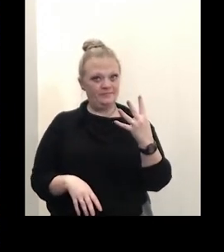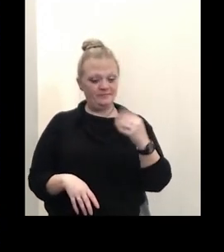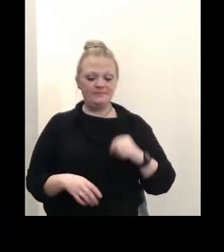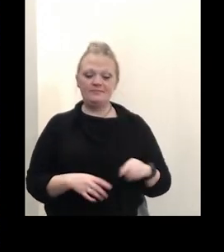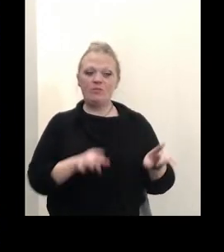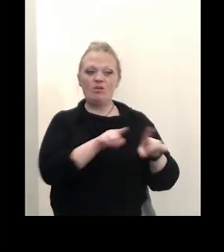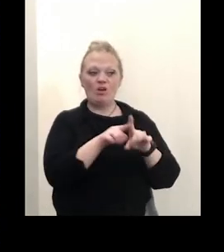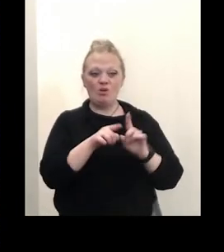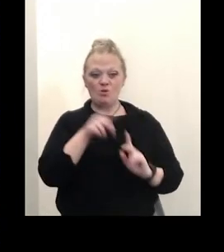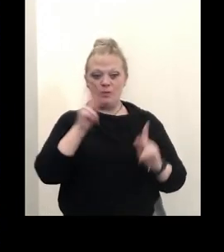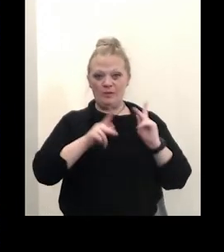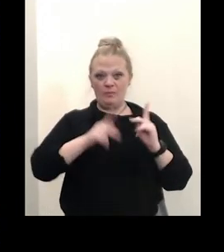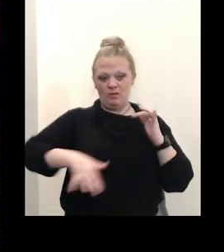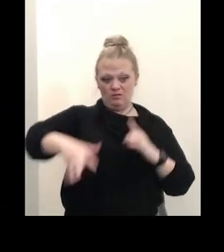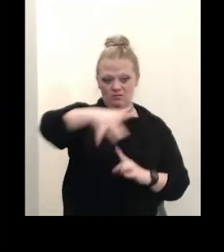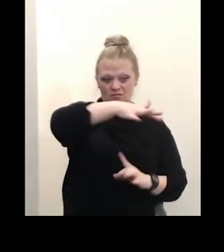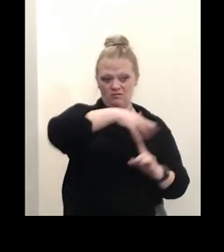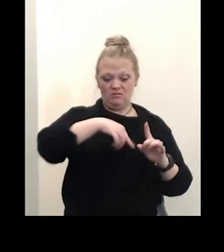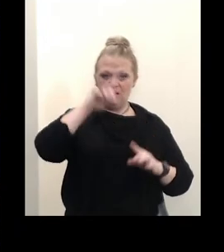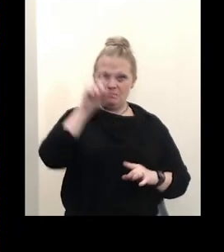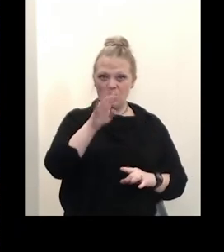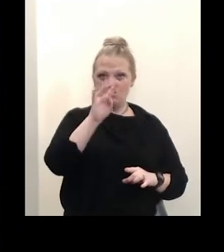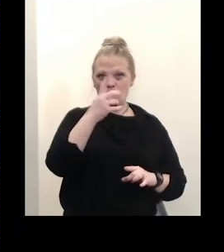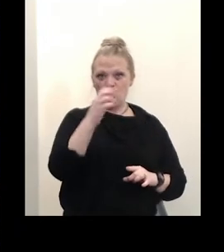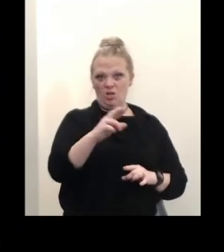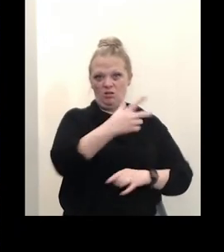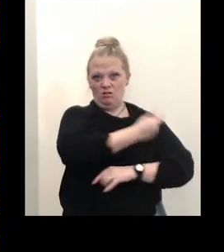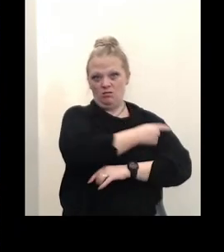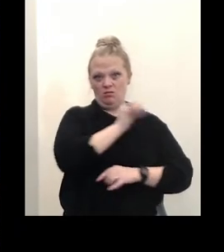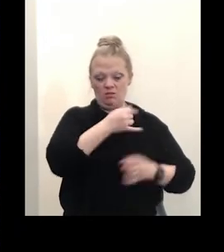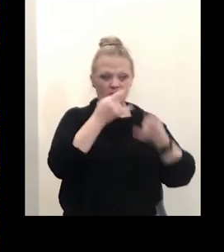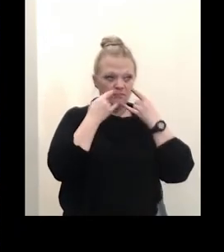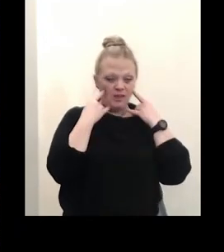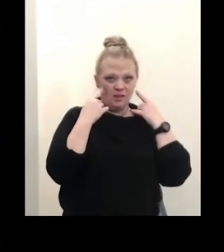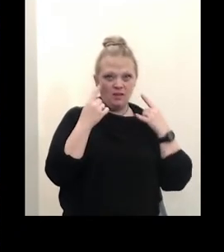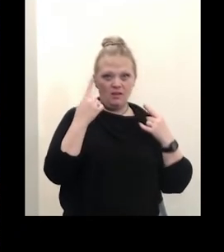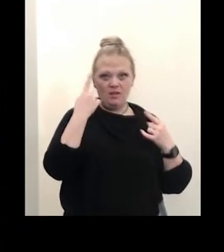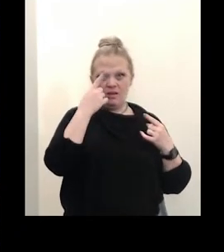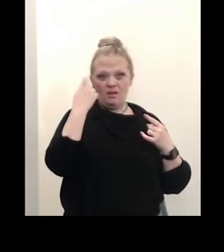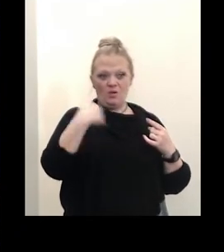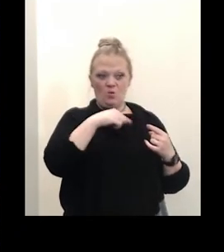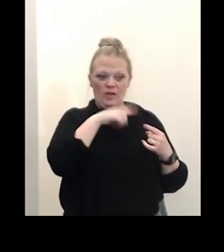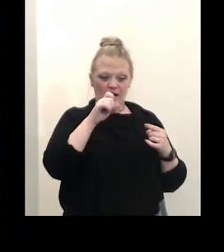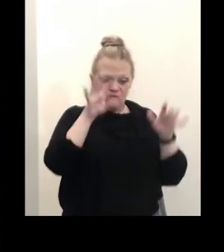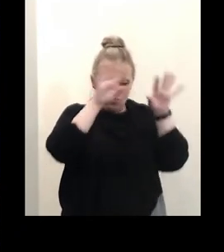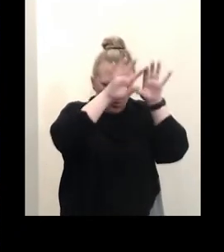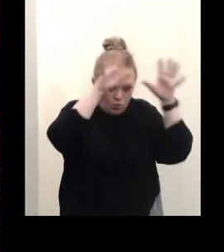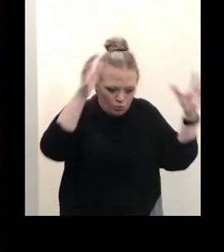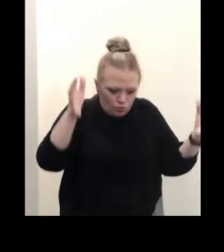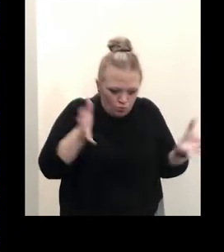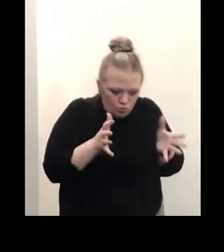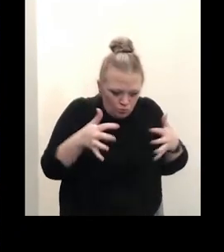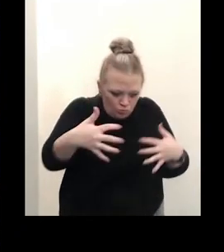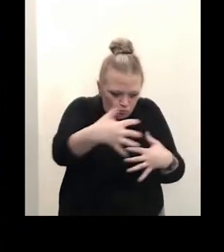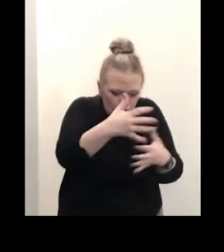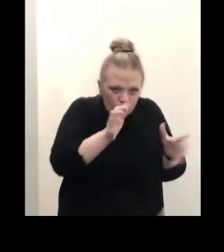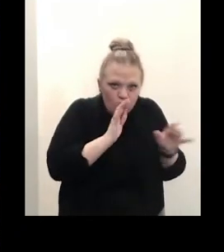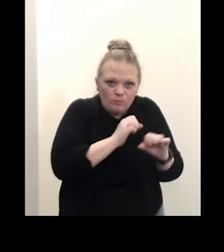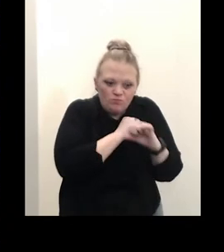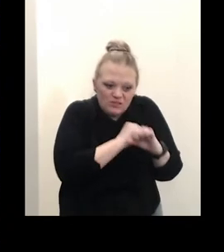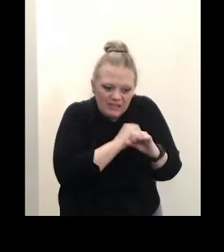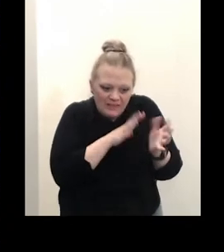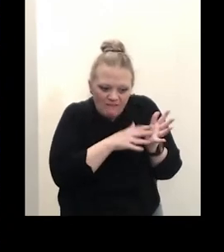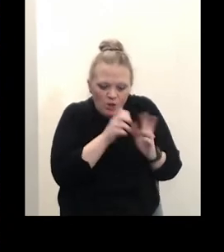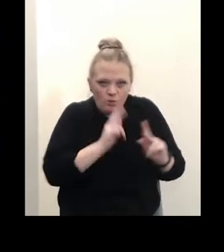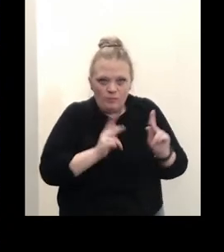around them have to be boosted make sure that they mask because we have to act like a cocoon and protect those vulnerable people by making sure that